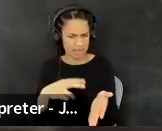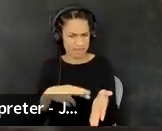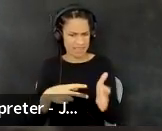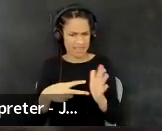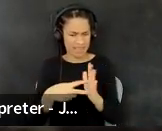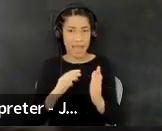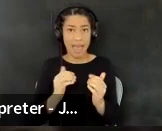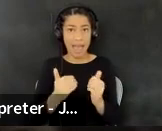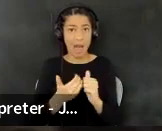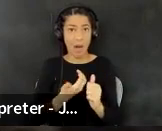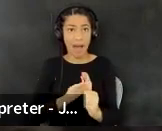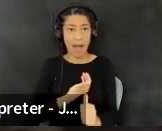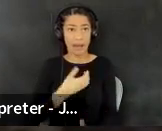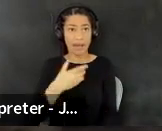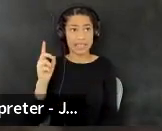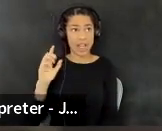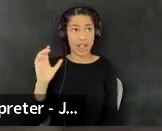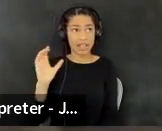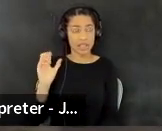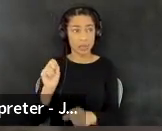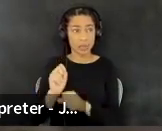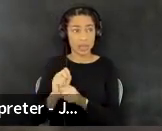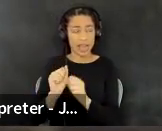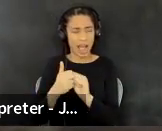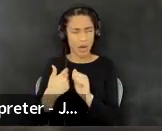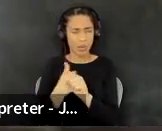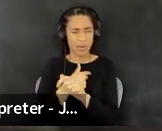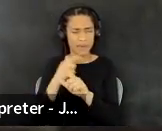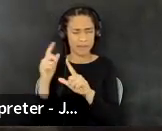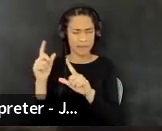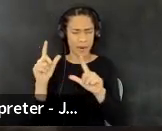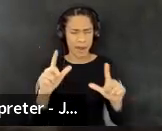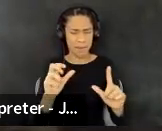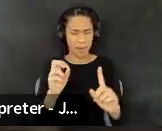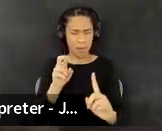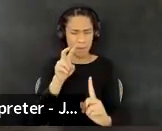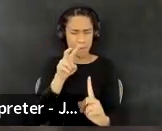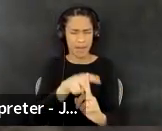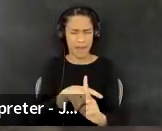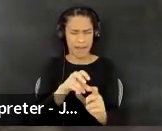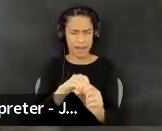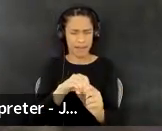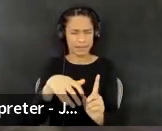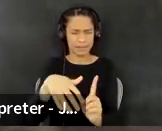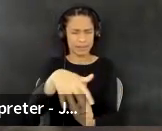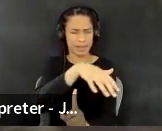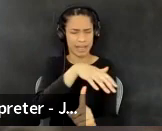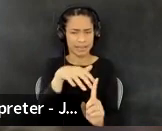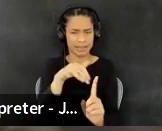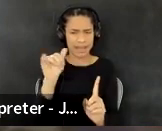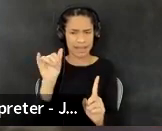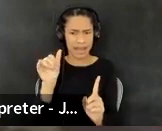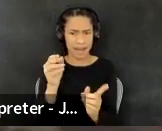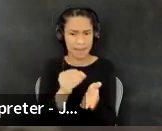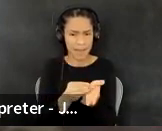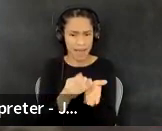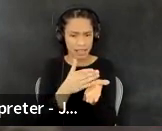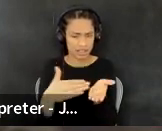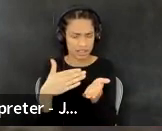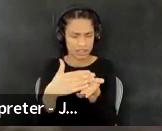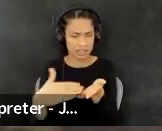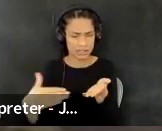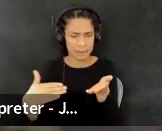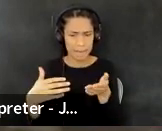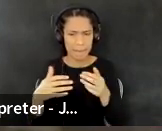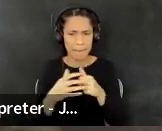decolonization work in spaces where, um, uh, like budgets that. Um, so that, so that,